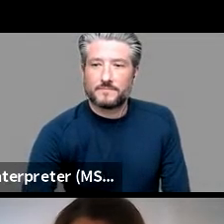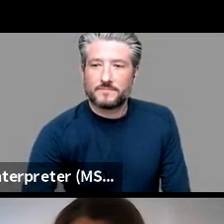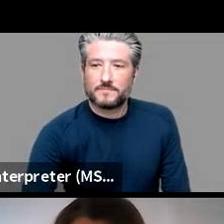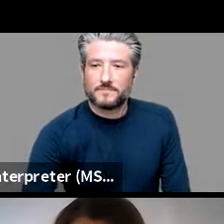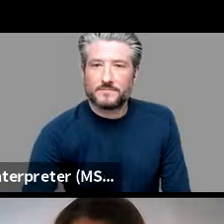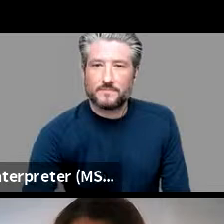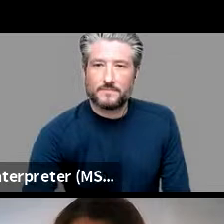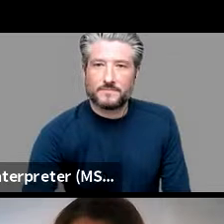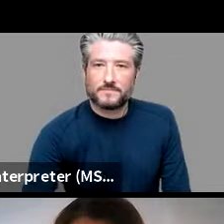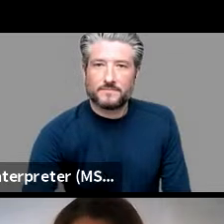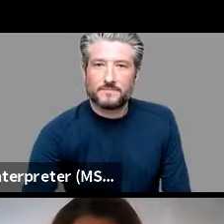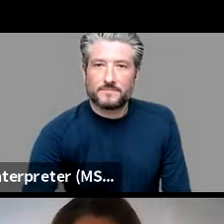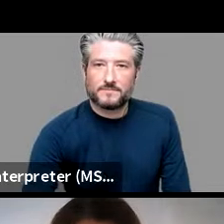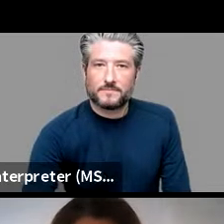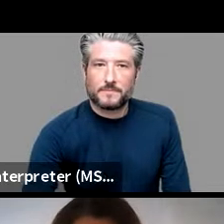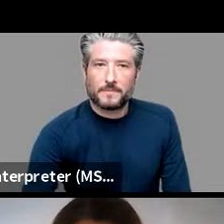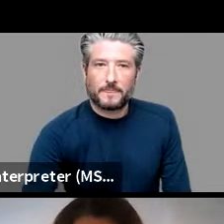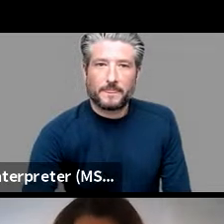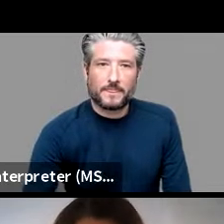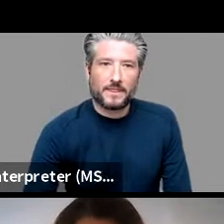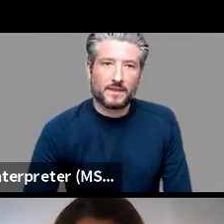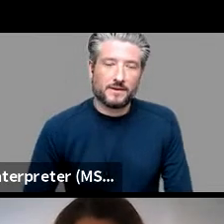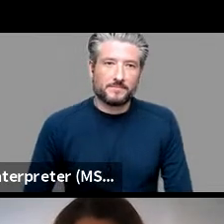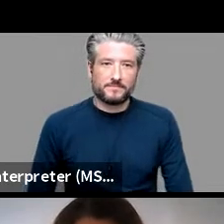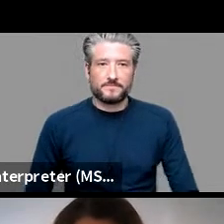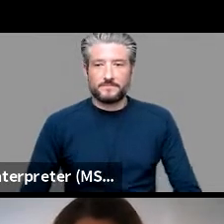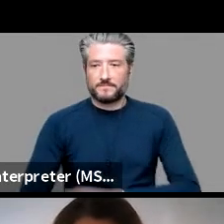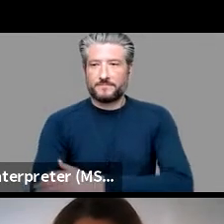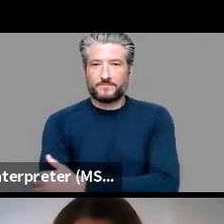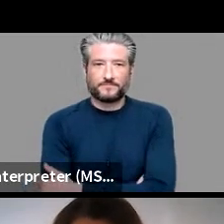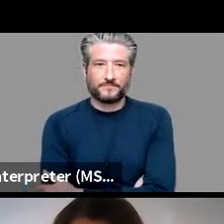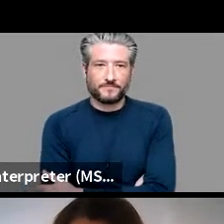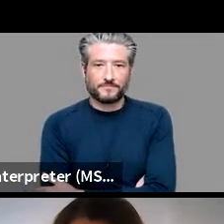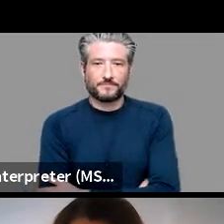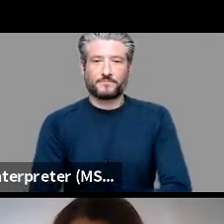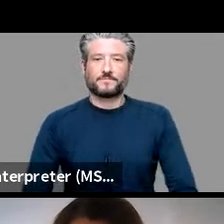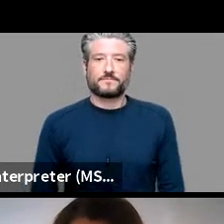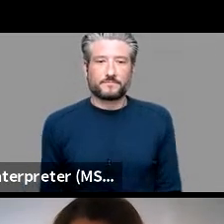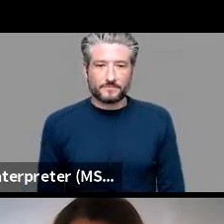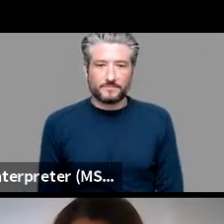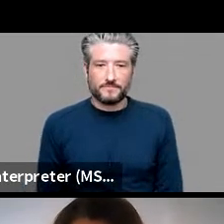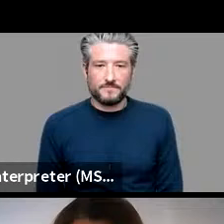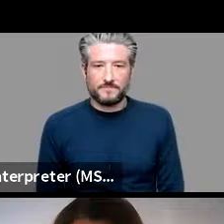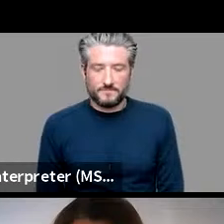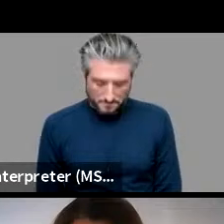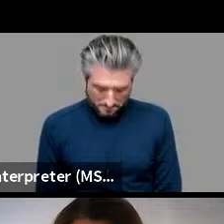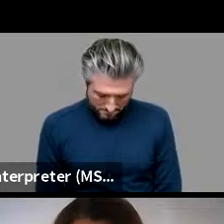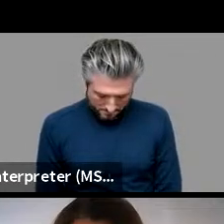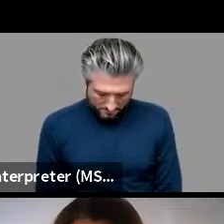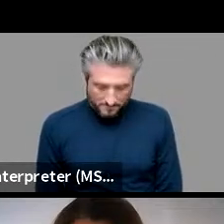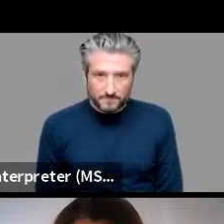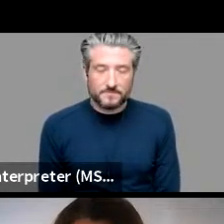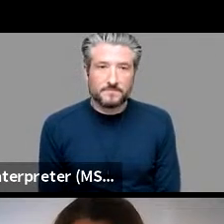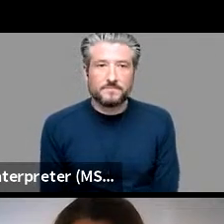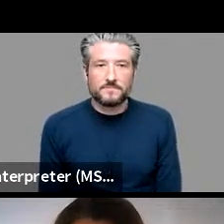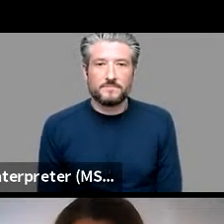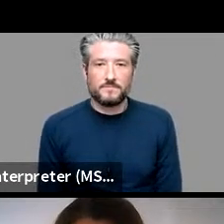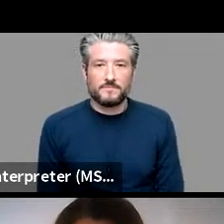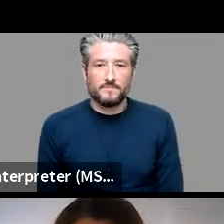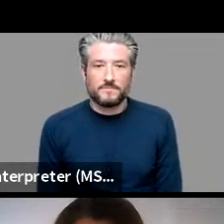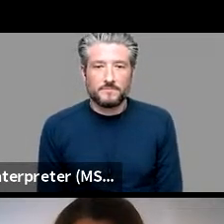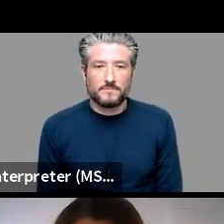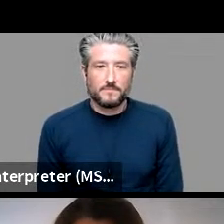over other online formats well thank you um and hey thanks uh martin for arriving uh we're just waiting on the um